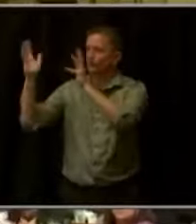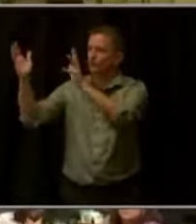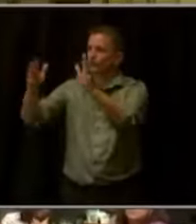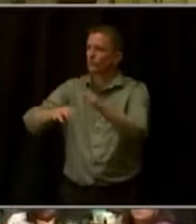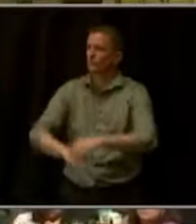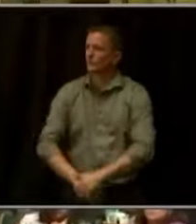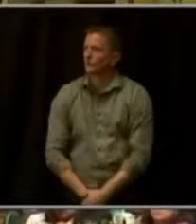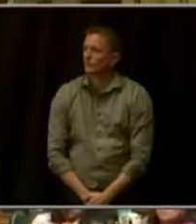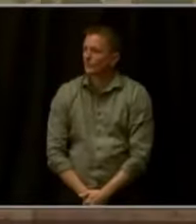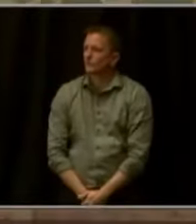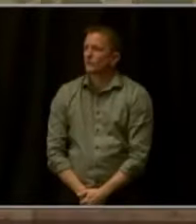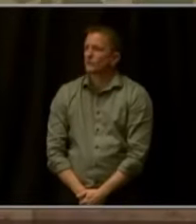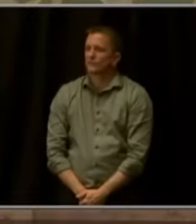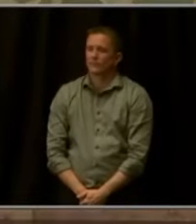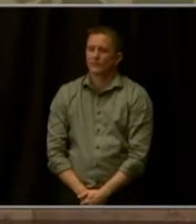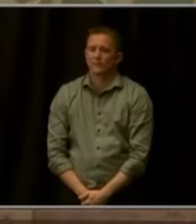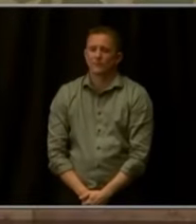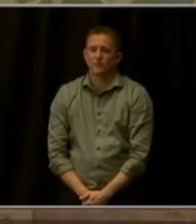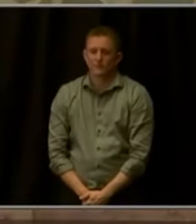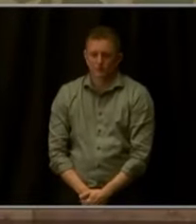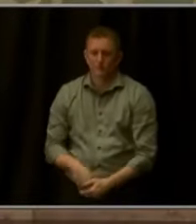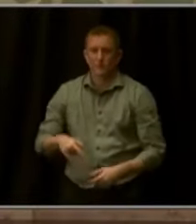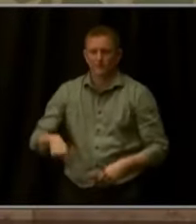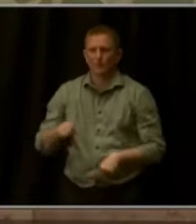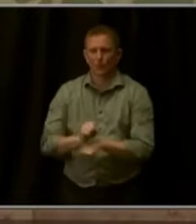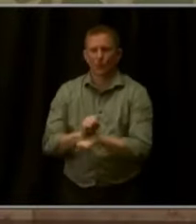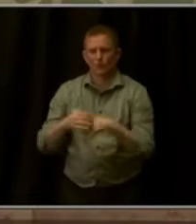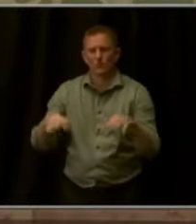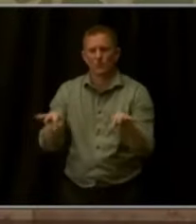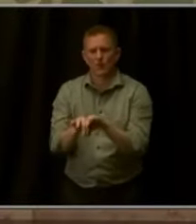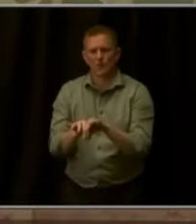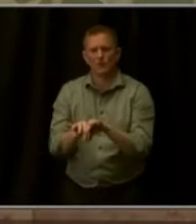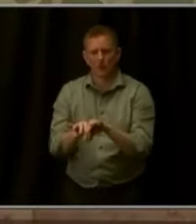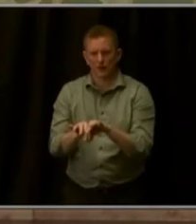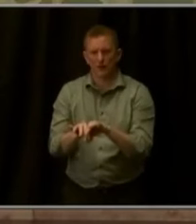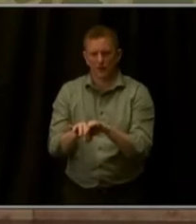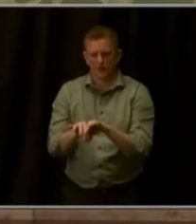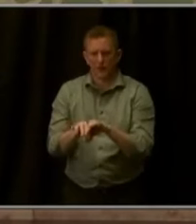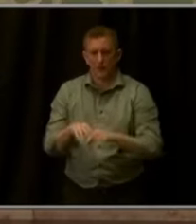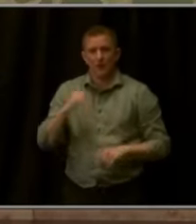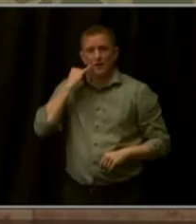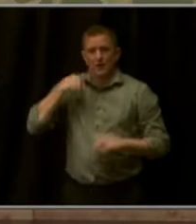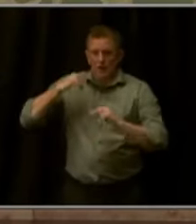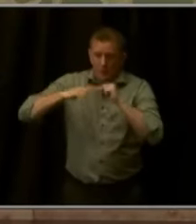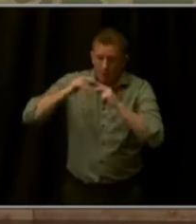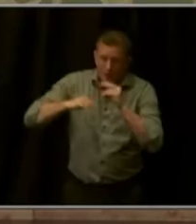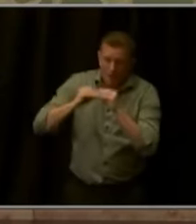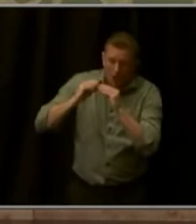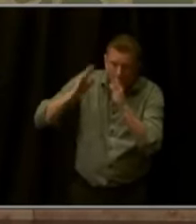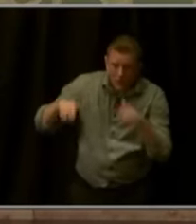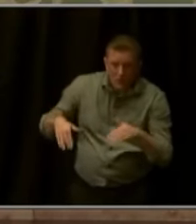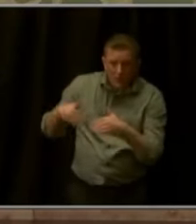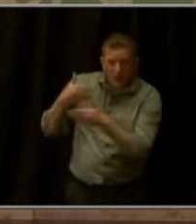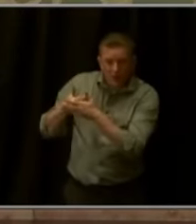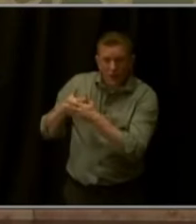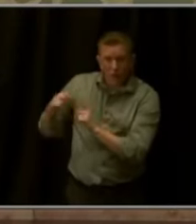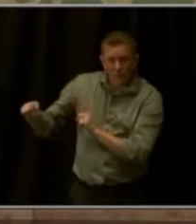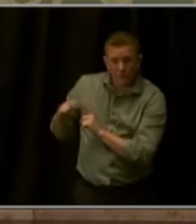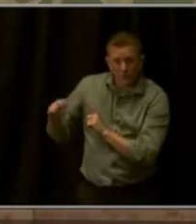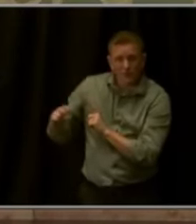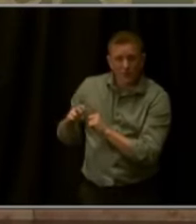This work is important, but in order to build more housing near reliable transit, we need, you guessed it,